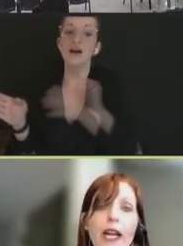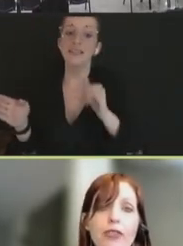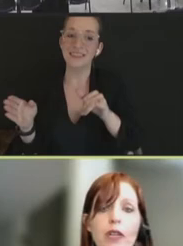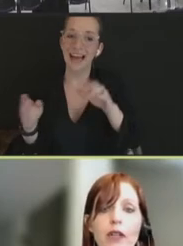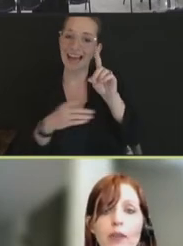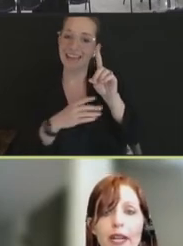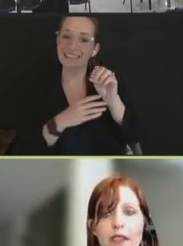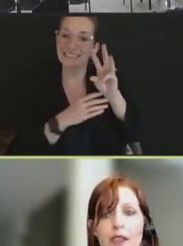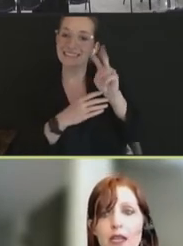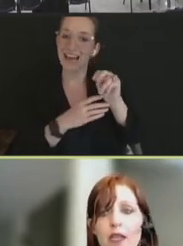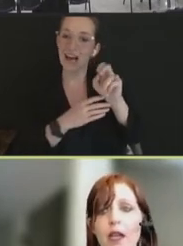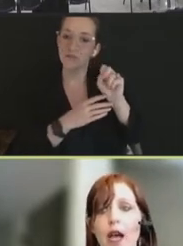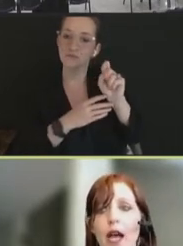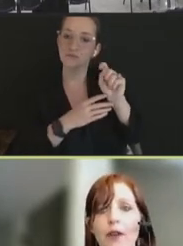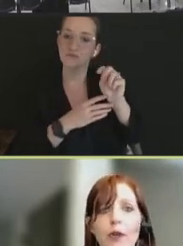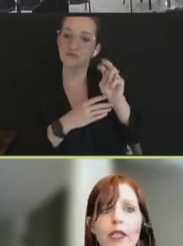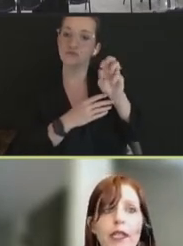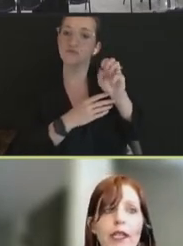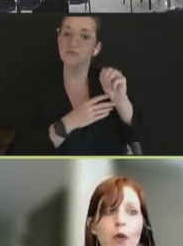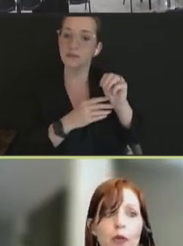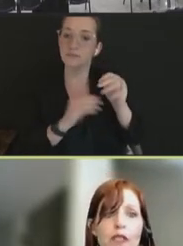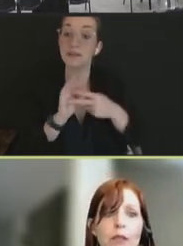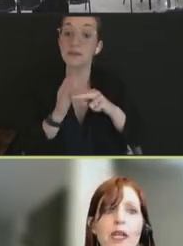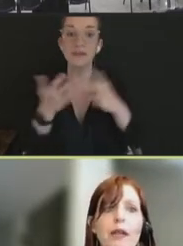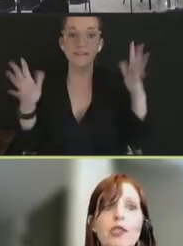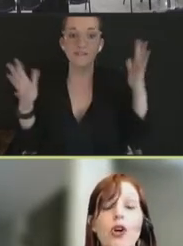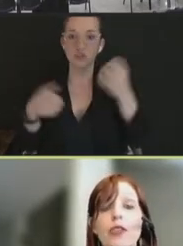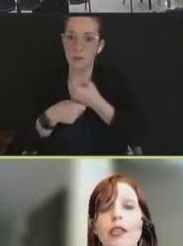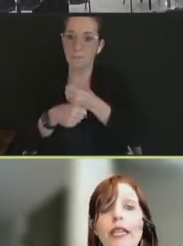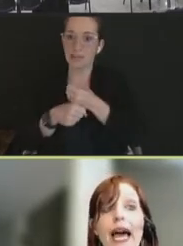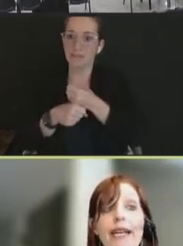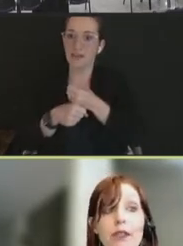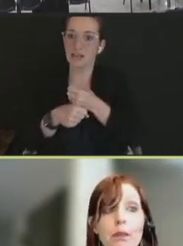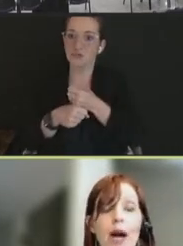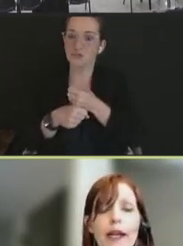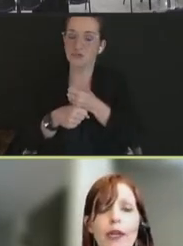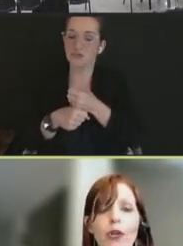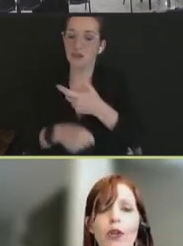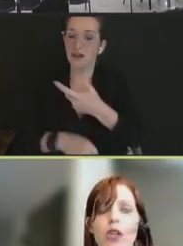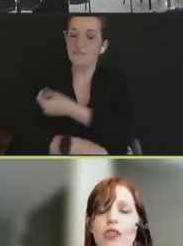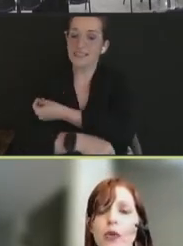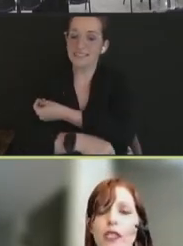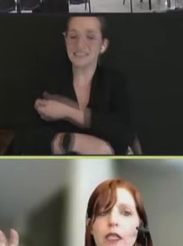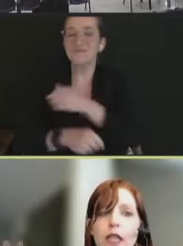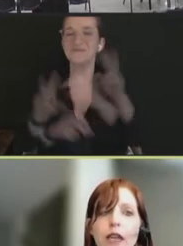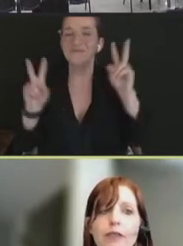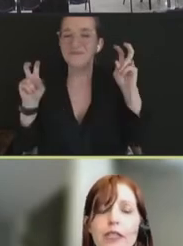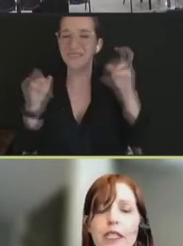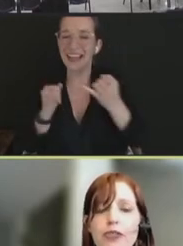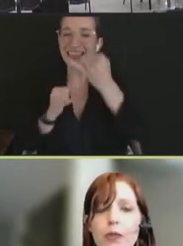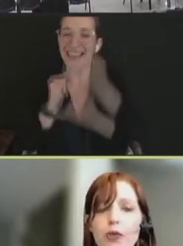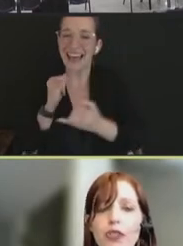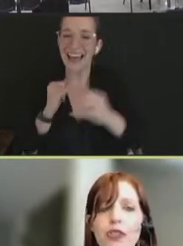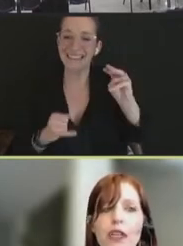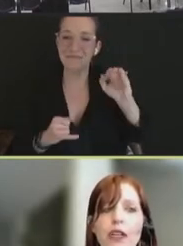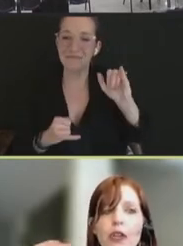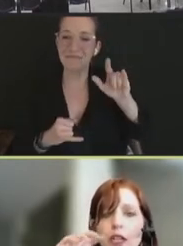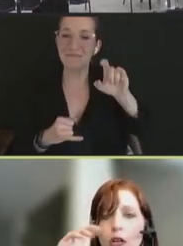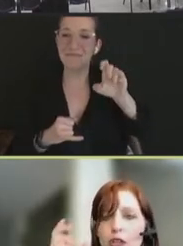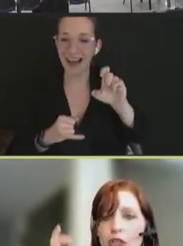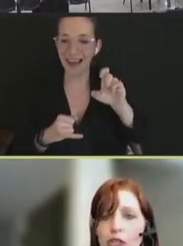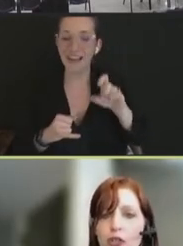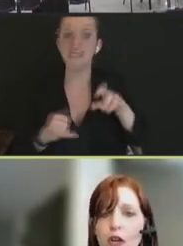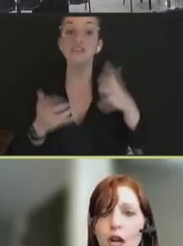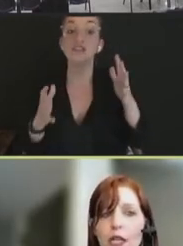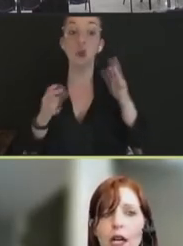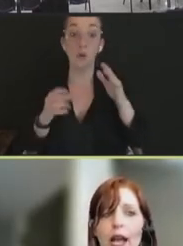manufacturing of the vaccine and really what we sometimes call the last mile. So, it's left a distribution center and